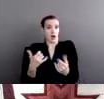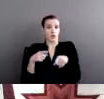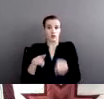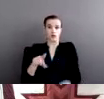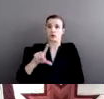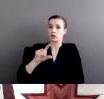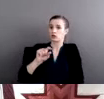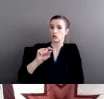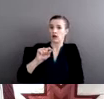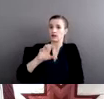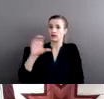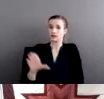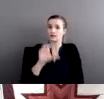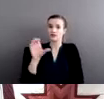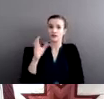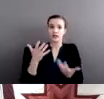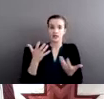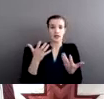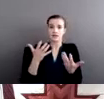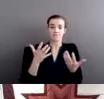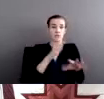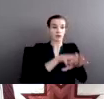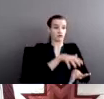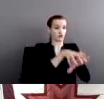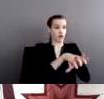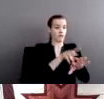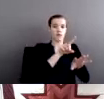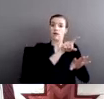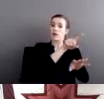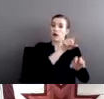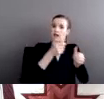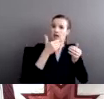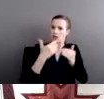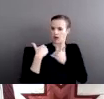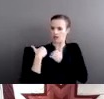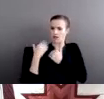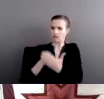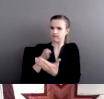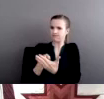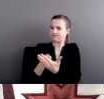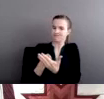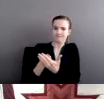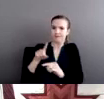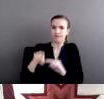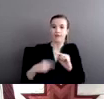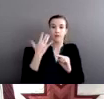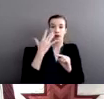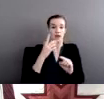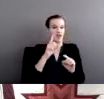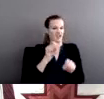due to Oliphant, we're only able to prosecute other Native people. That we have a significant